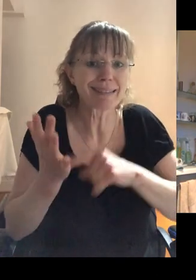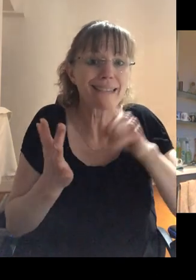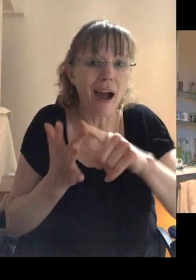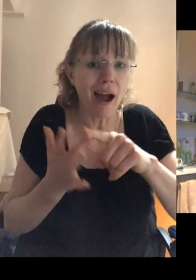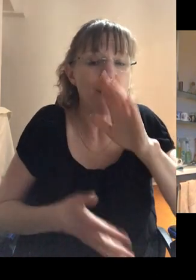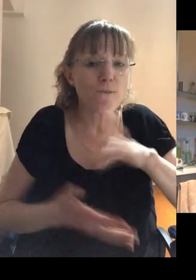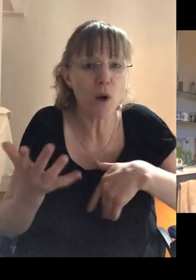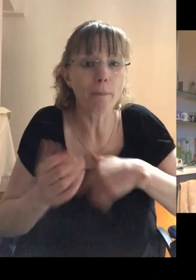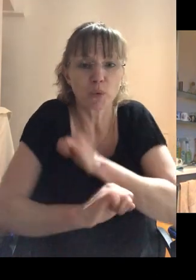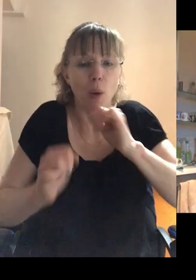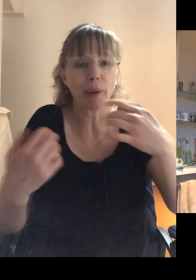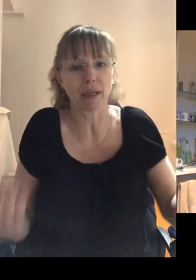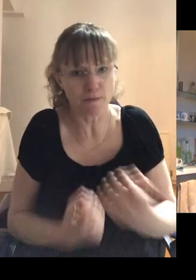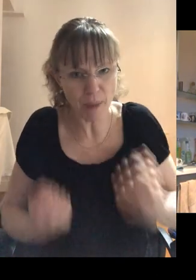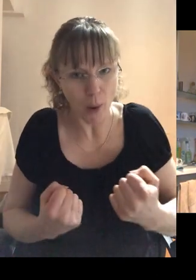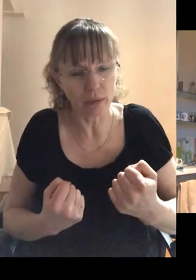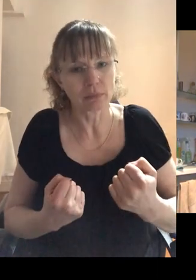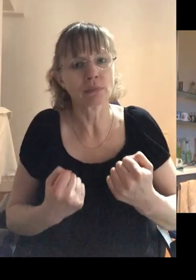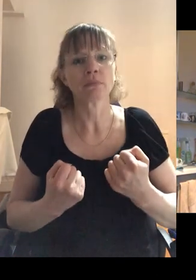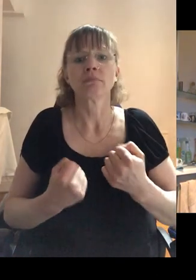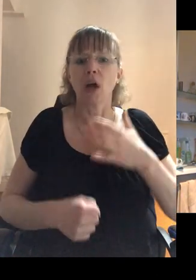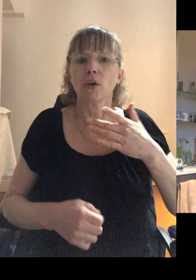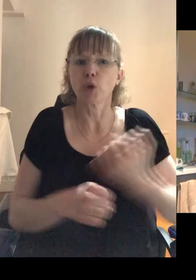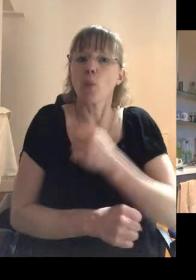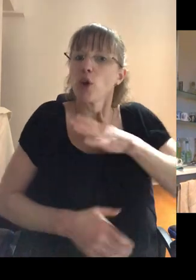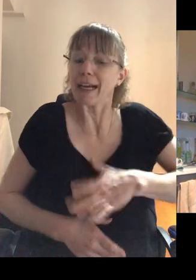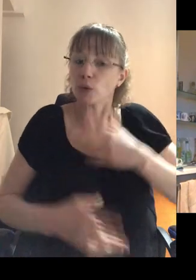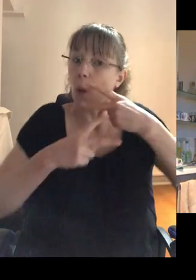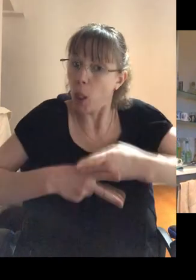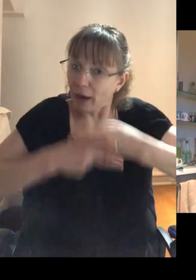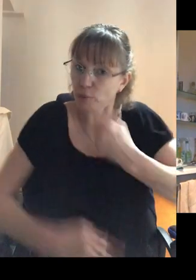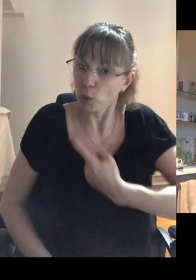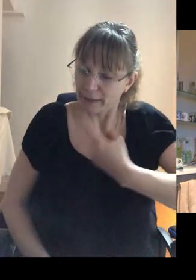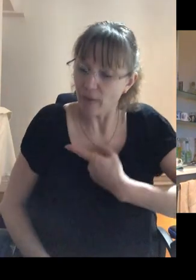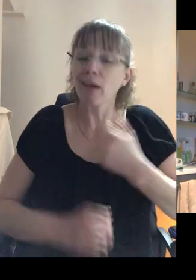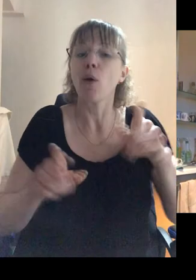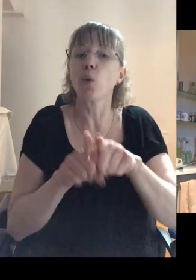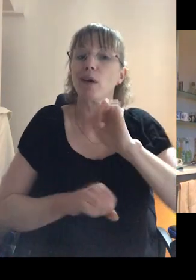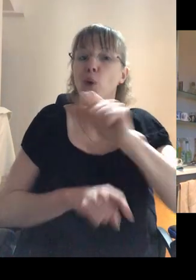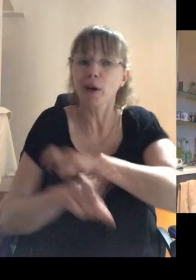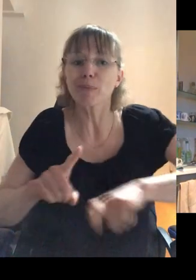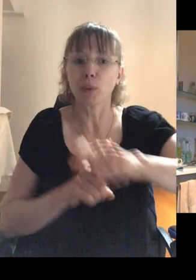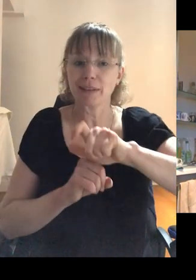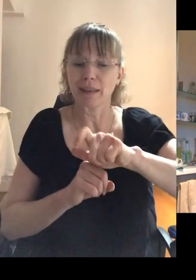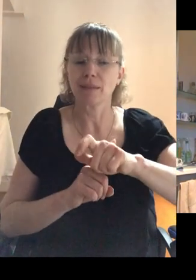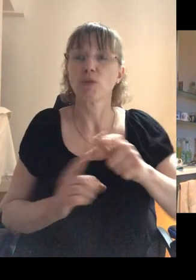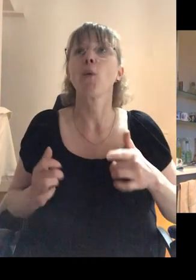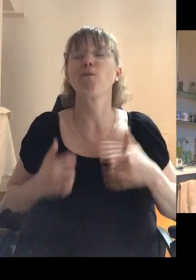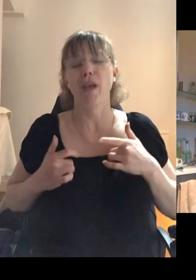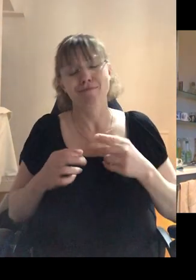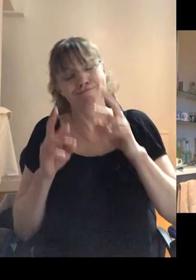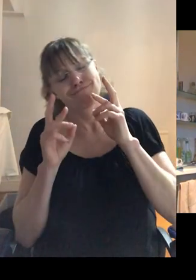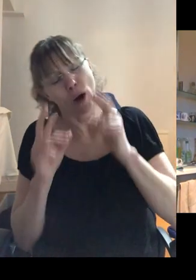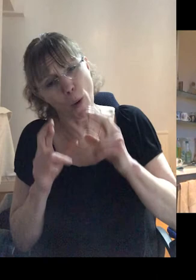from not being empowered and taking charge and doing what you need to, to look after yourself and your community. Uh, and so I, I kind of